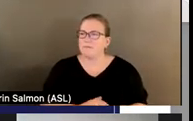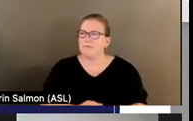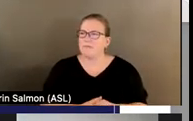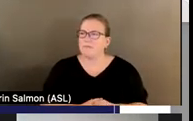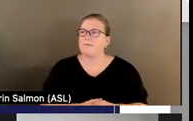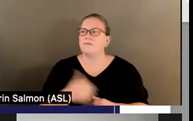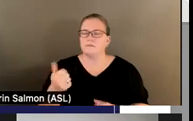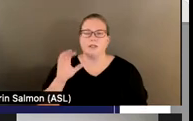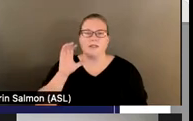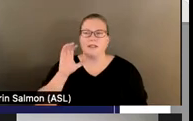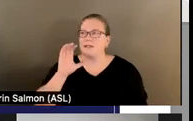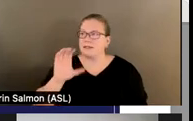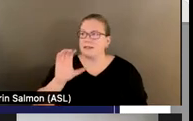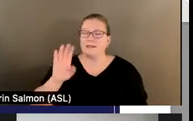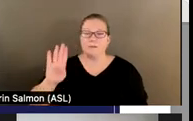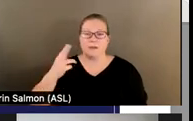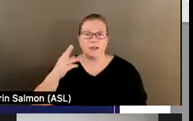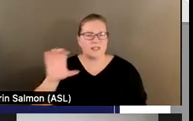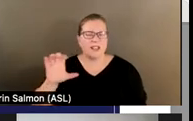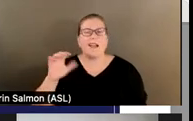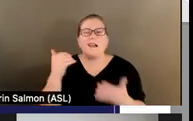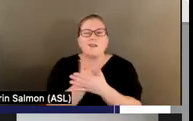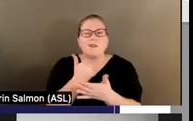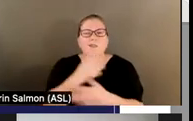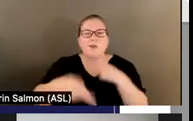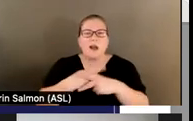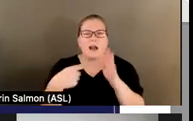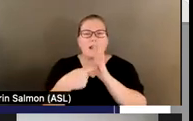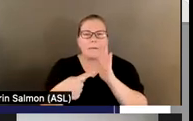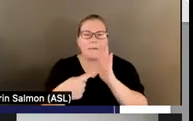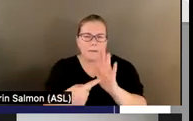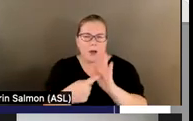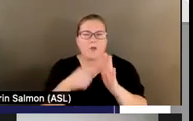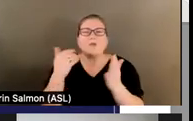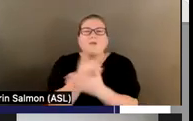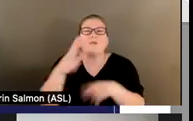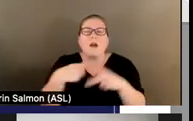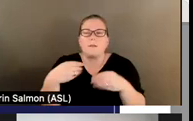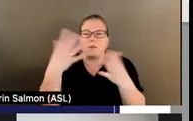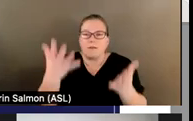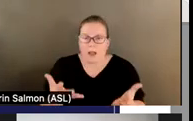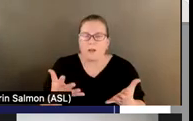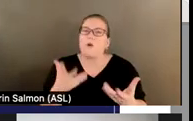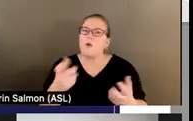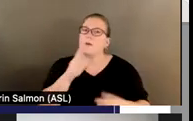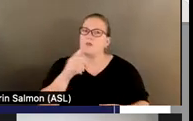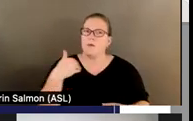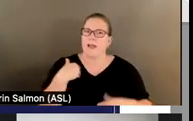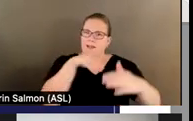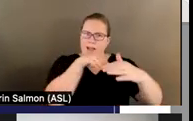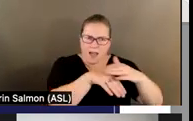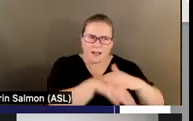CCBHC is a new model and a new provider type that's designed to improve access and accountability in behavioral health care.